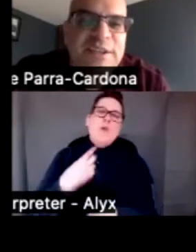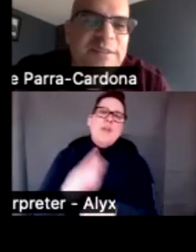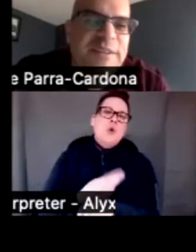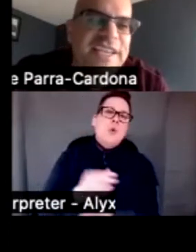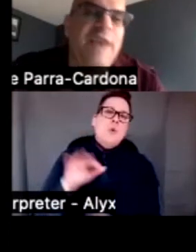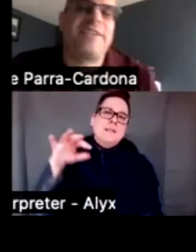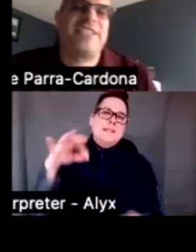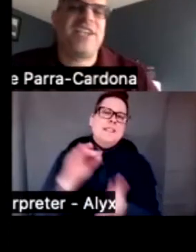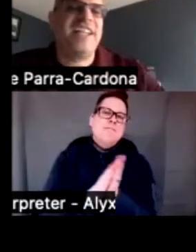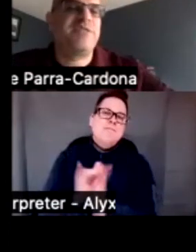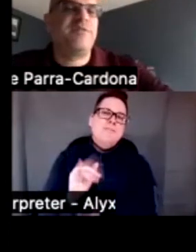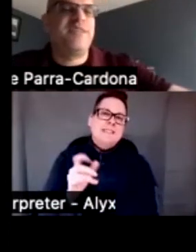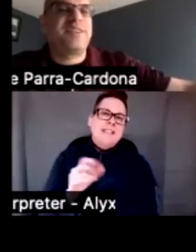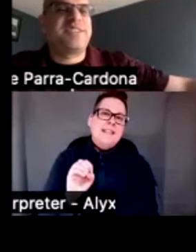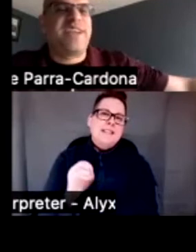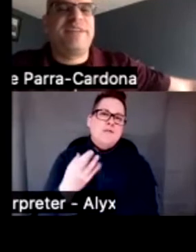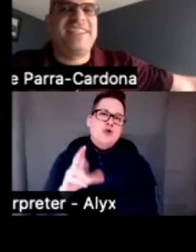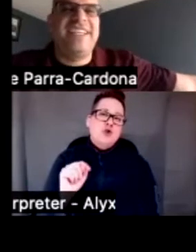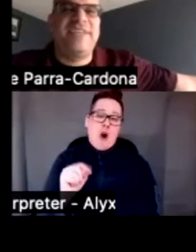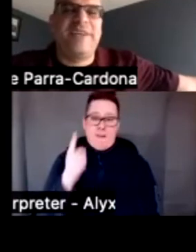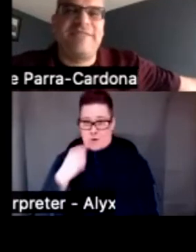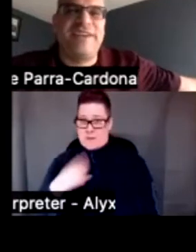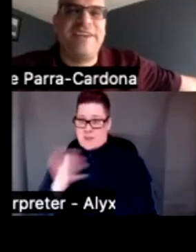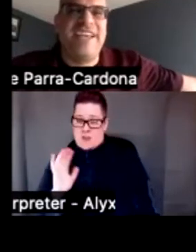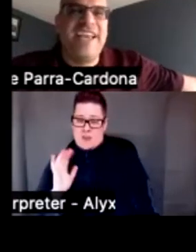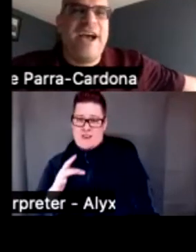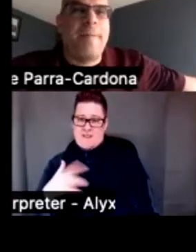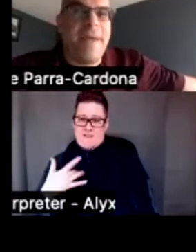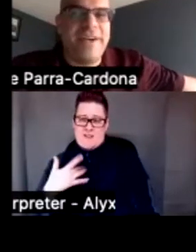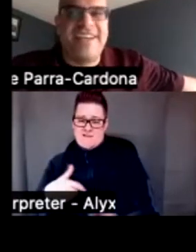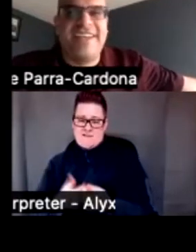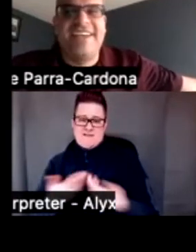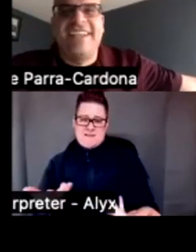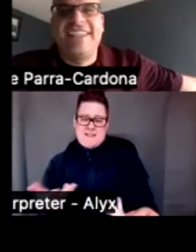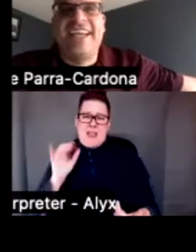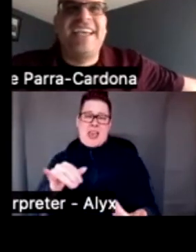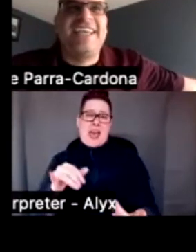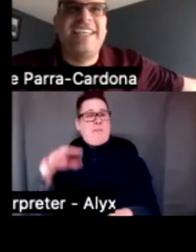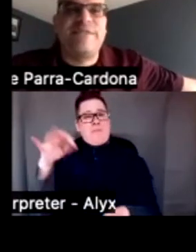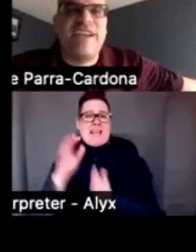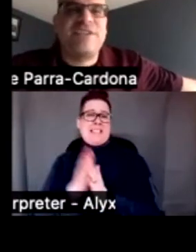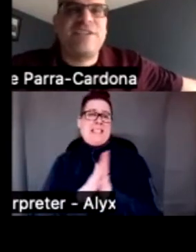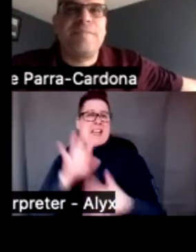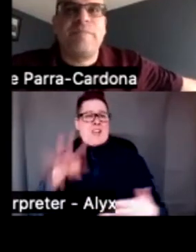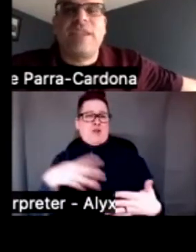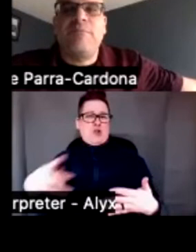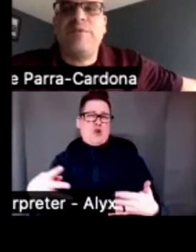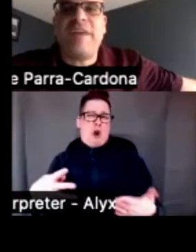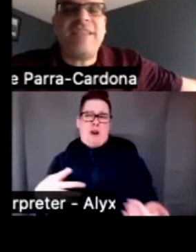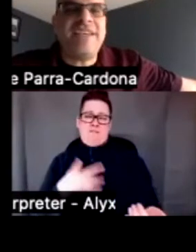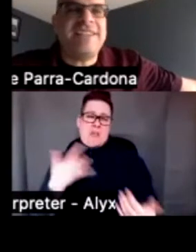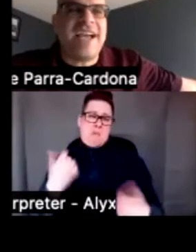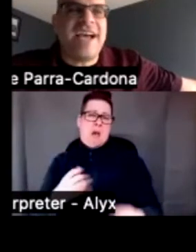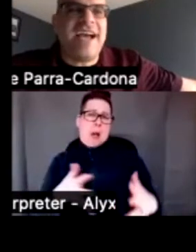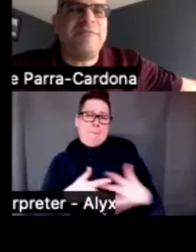let me tell you in the beginning that was a challenge for me because I felt it was a very American like intervention. But